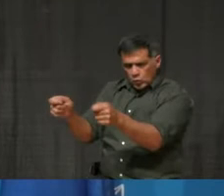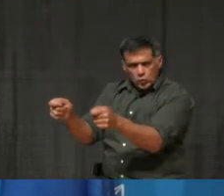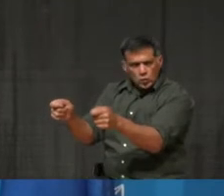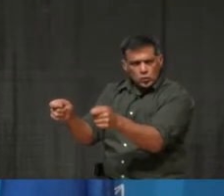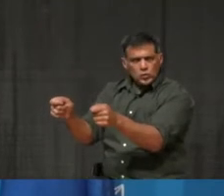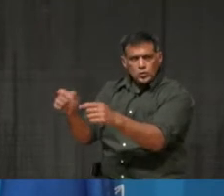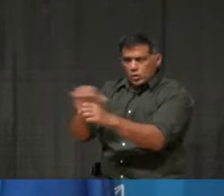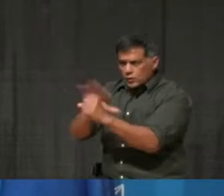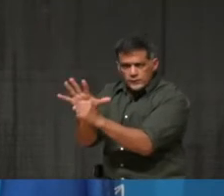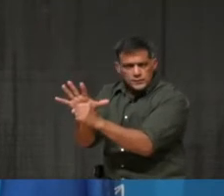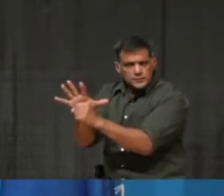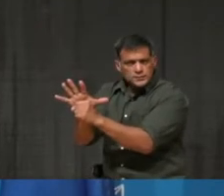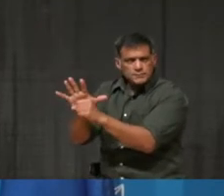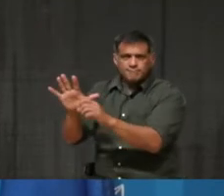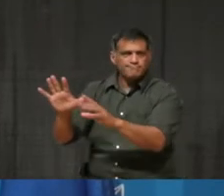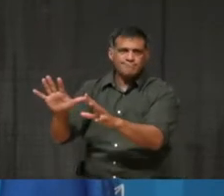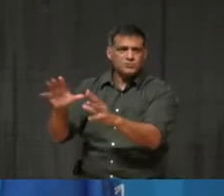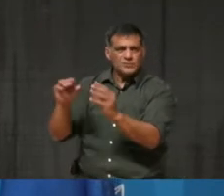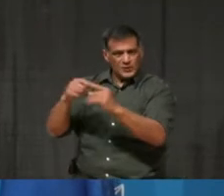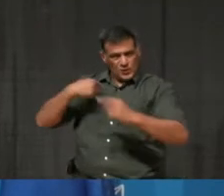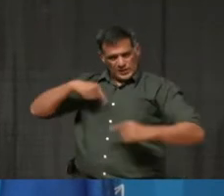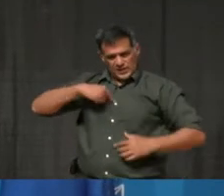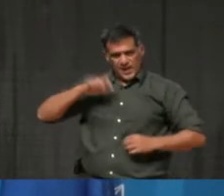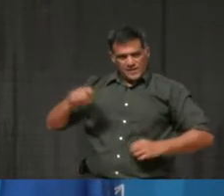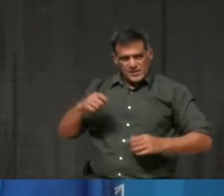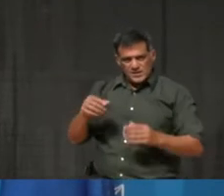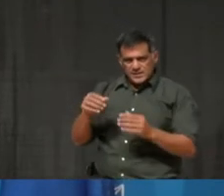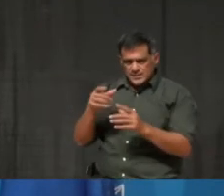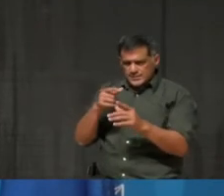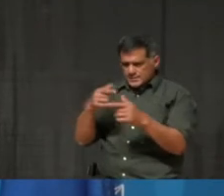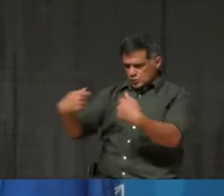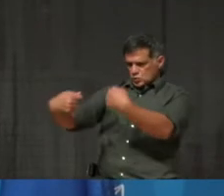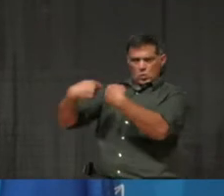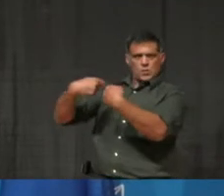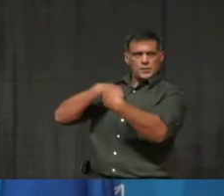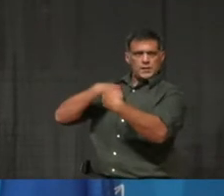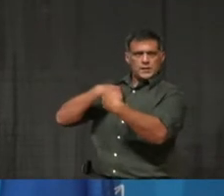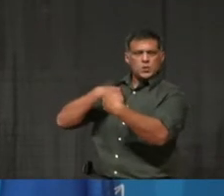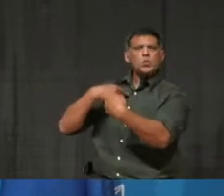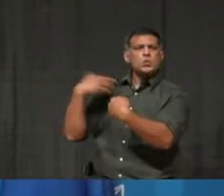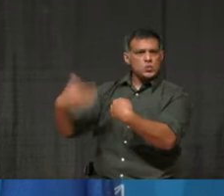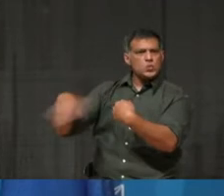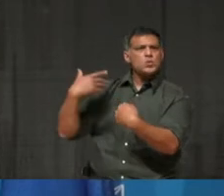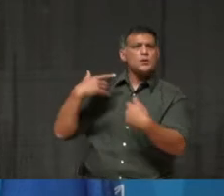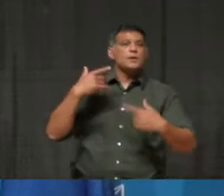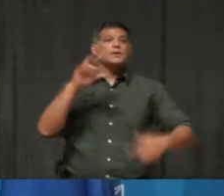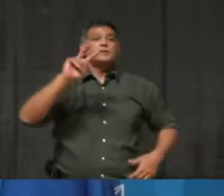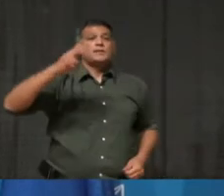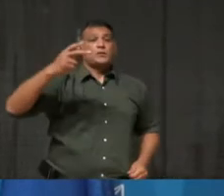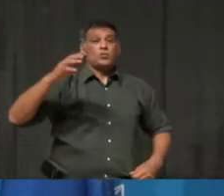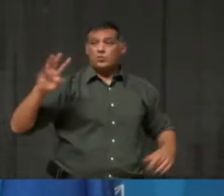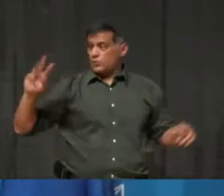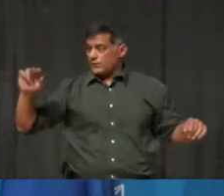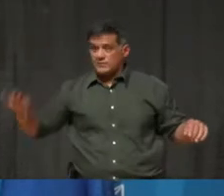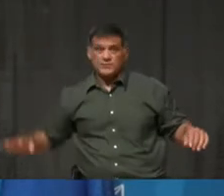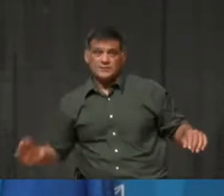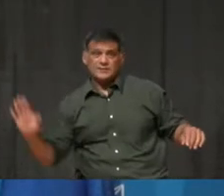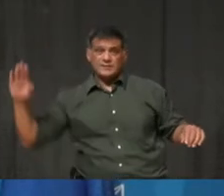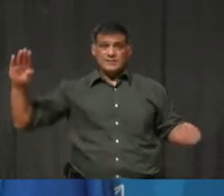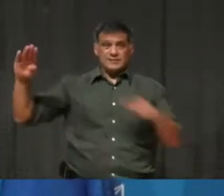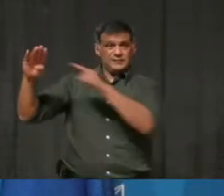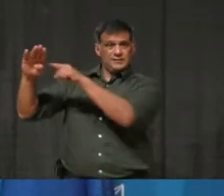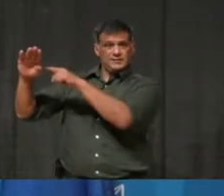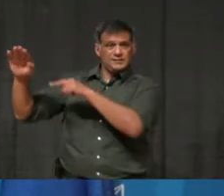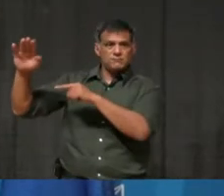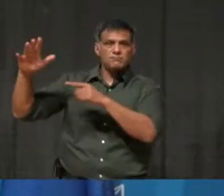control COVID. At this point in our second wave, we are past the point of talking about what should be opened and